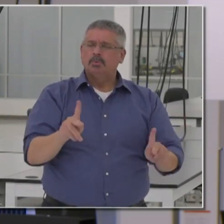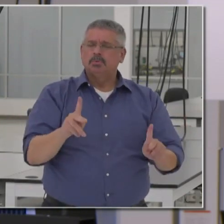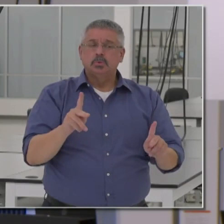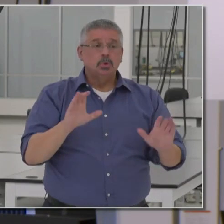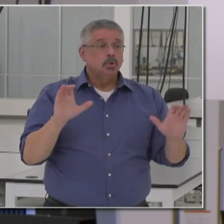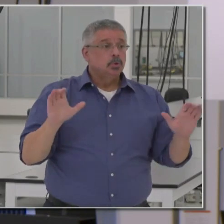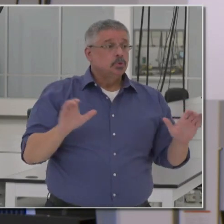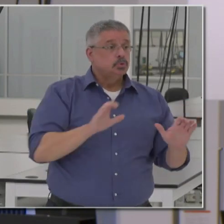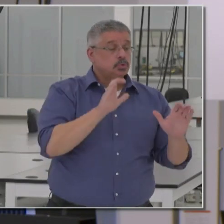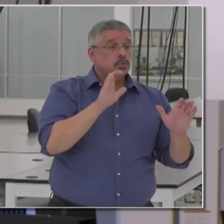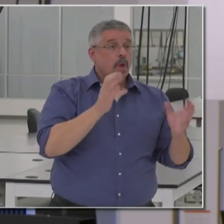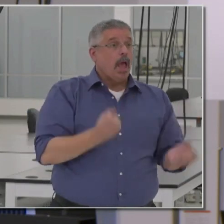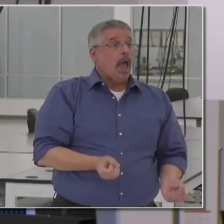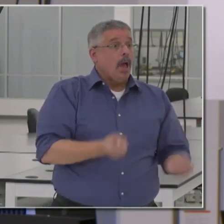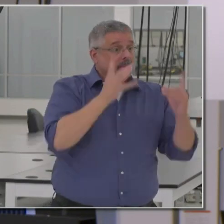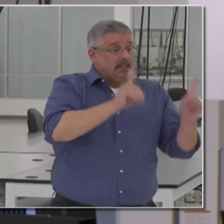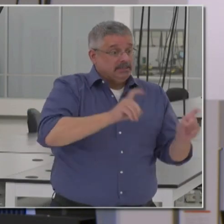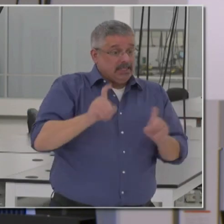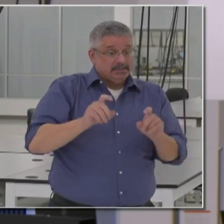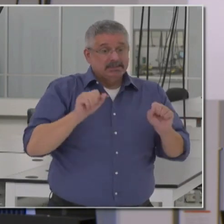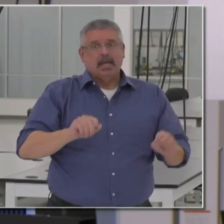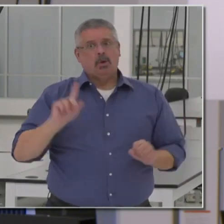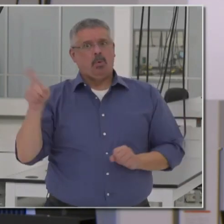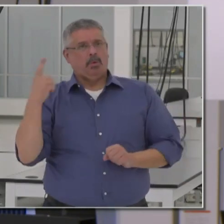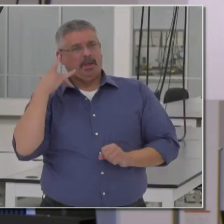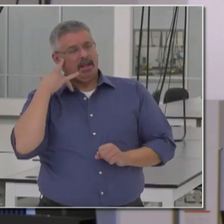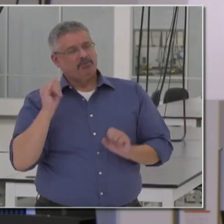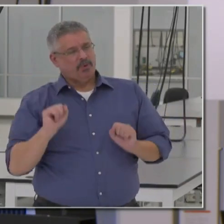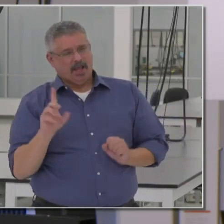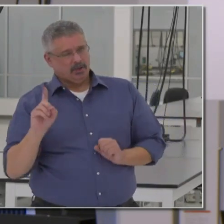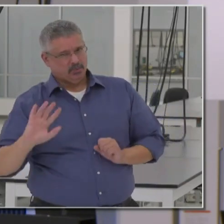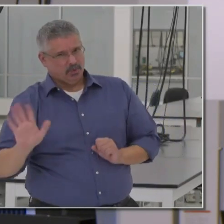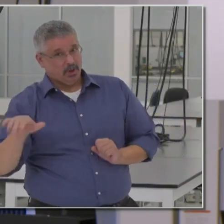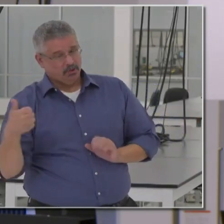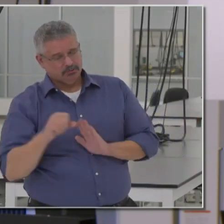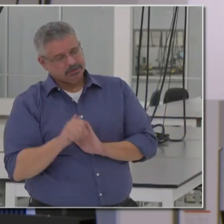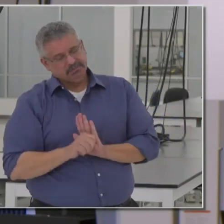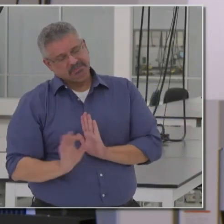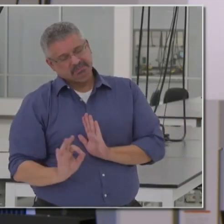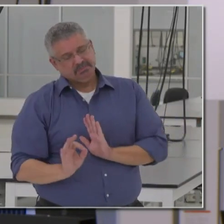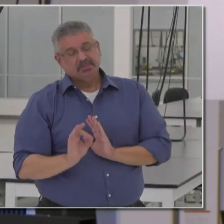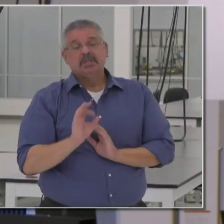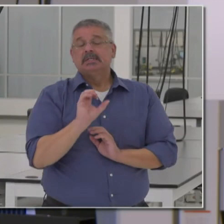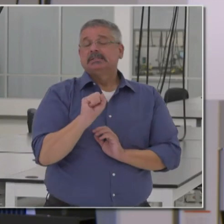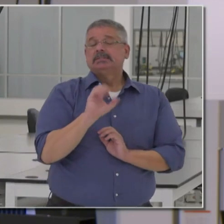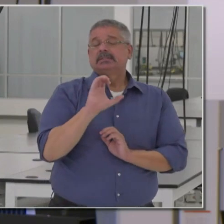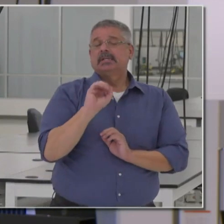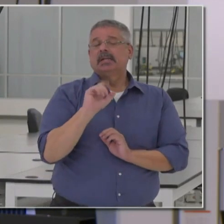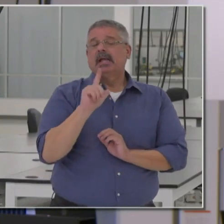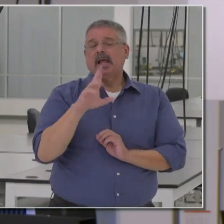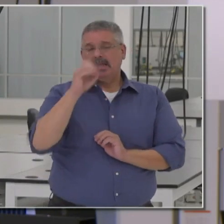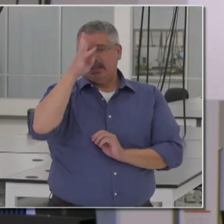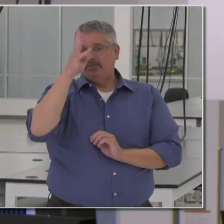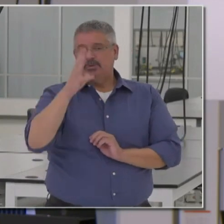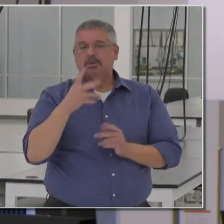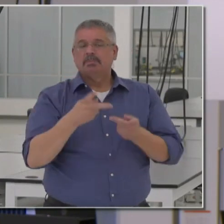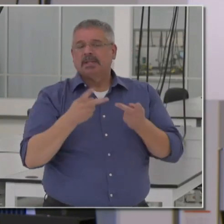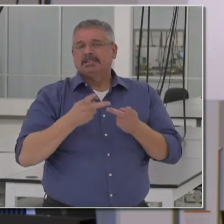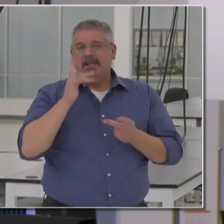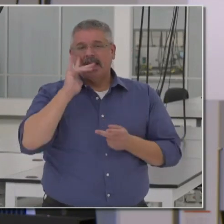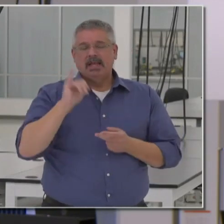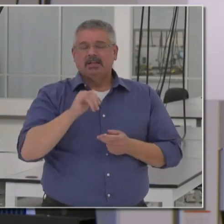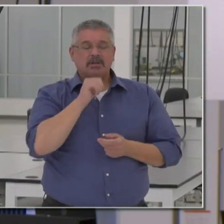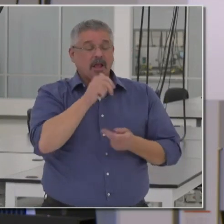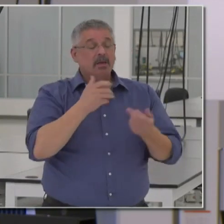things at a scale that really only California can achieve. I often say, uh, scale is innovation in a place like California.